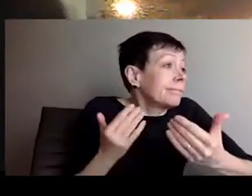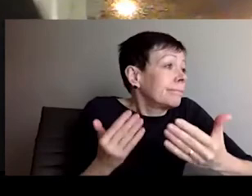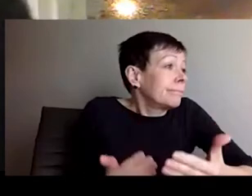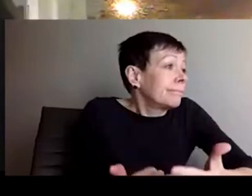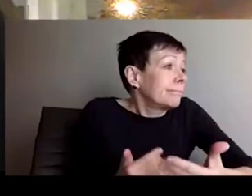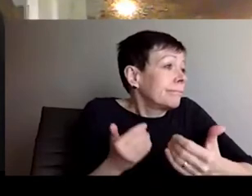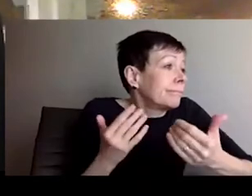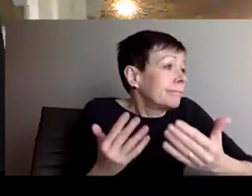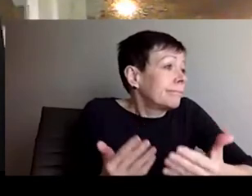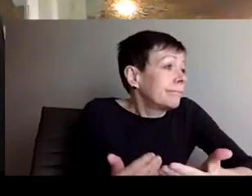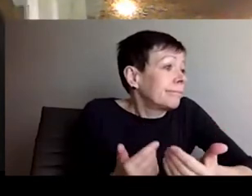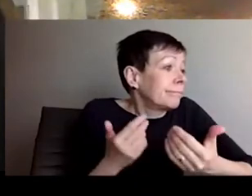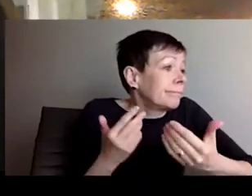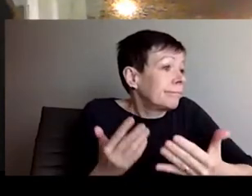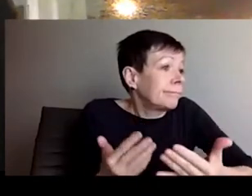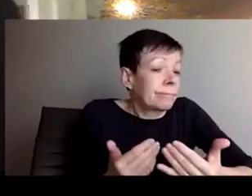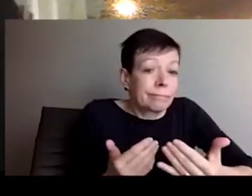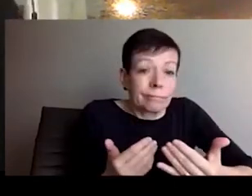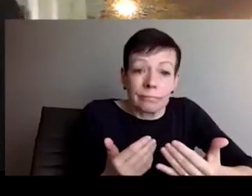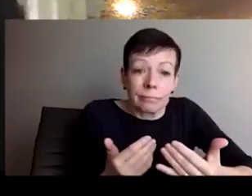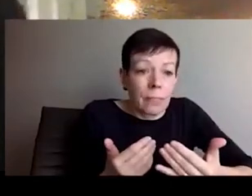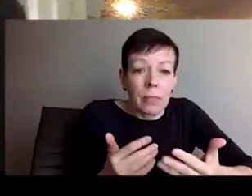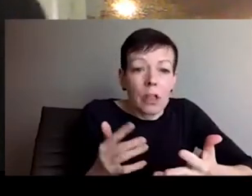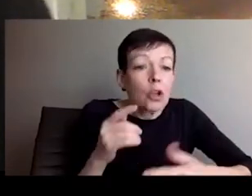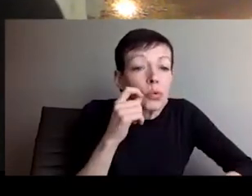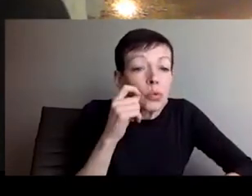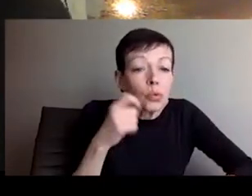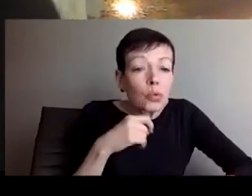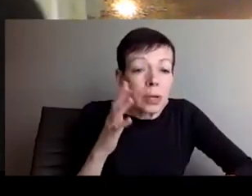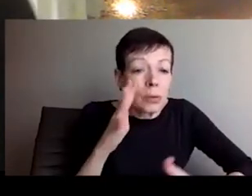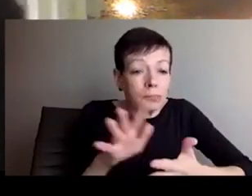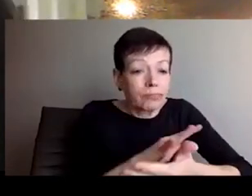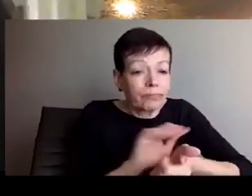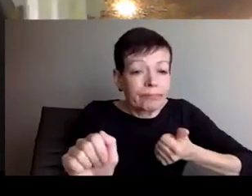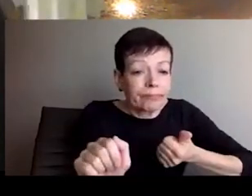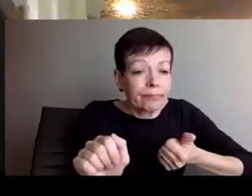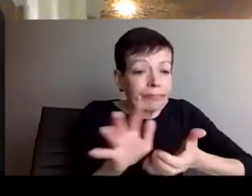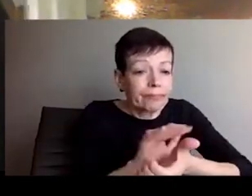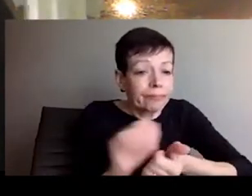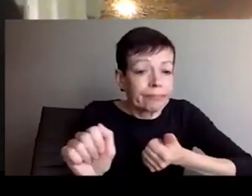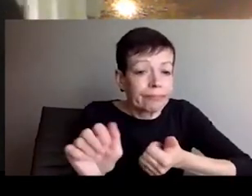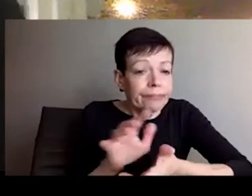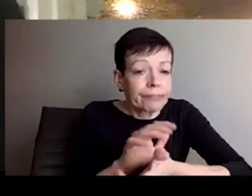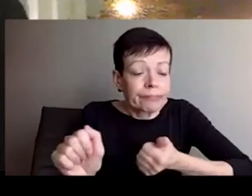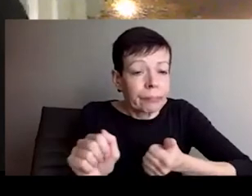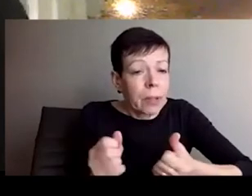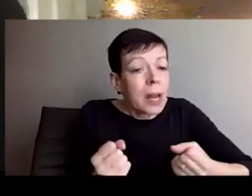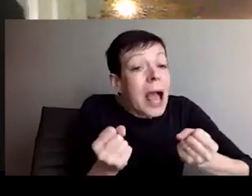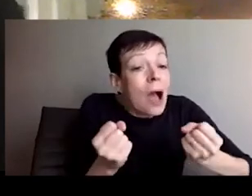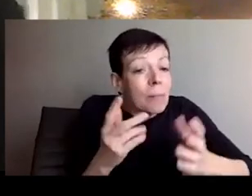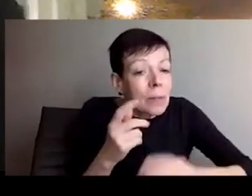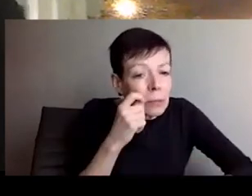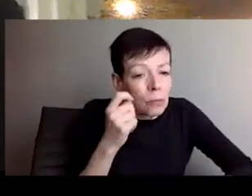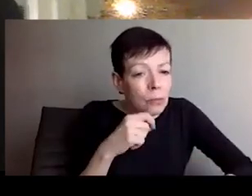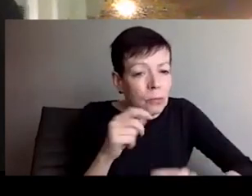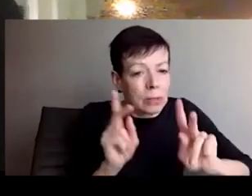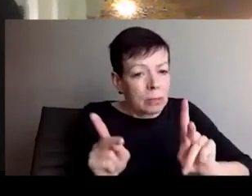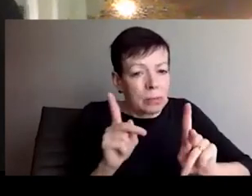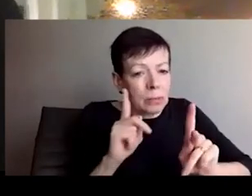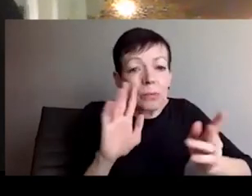Russian political or business elites, which I believe sooner or later will happen.